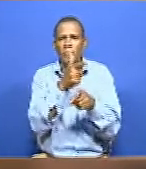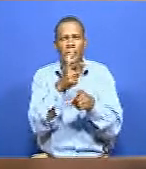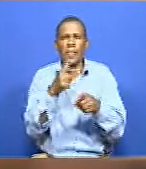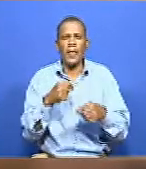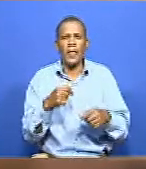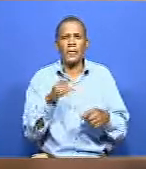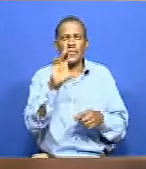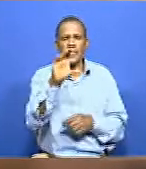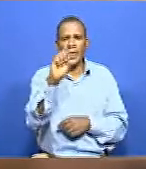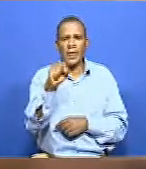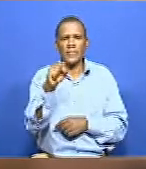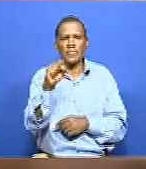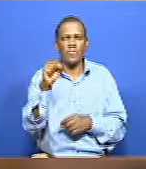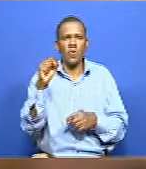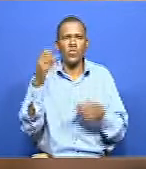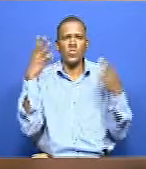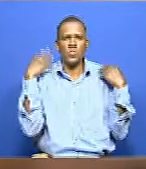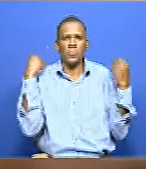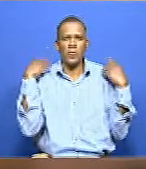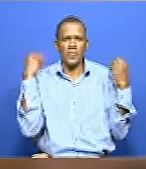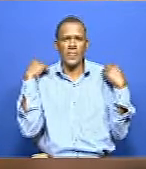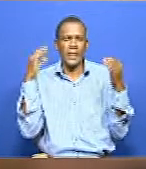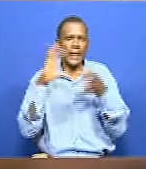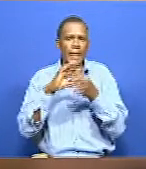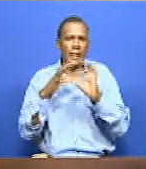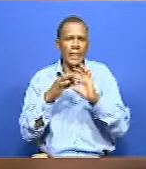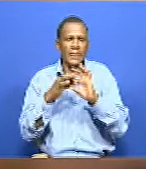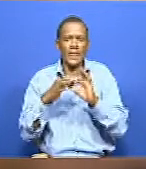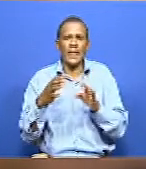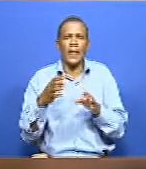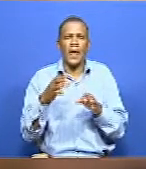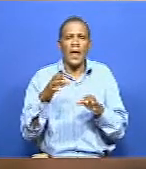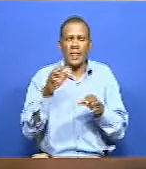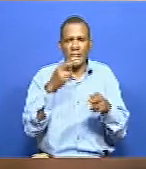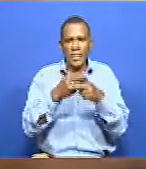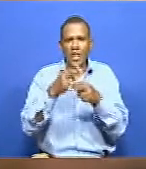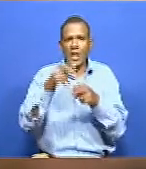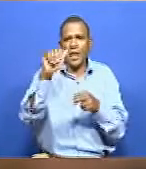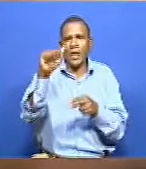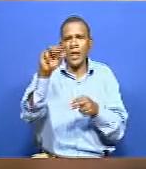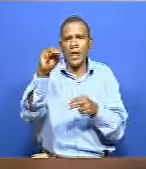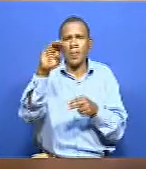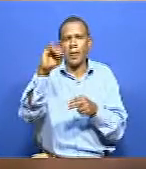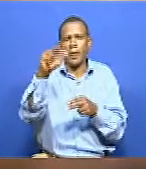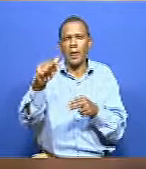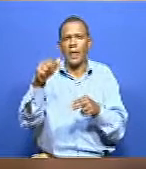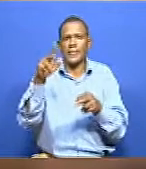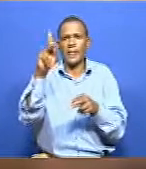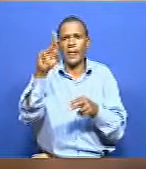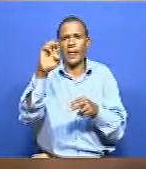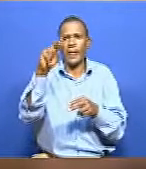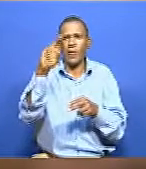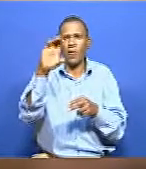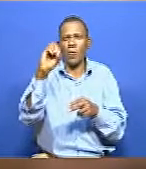the CS for Sports, Culture and Heritage, Ambassador Amina Mohamed, via Zoom, from Kencom House where she will be launching a